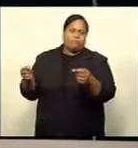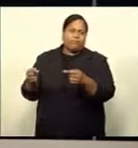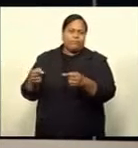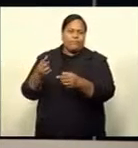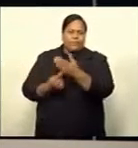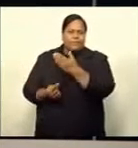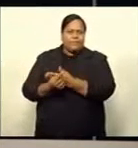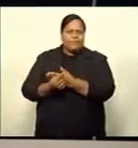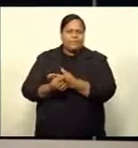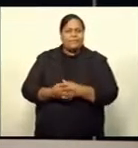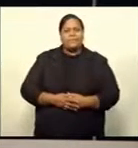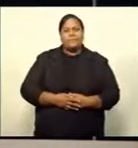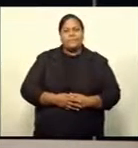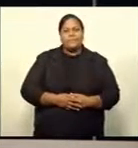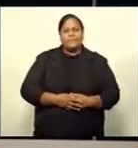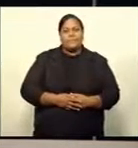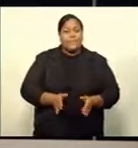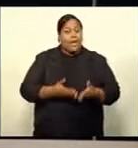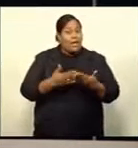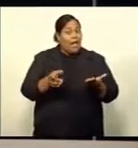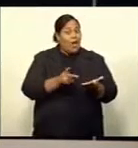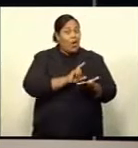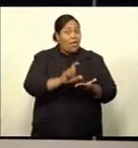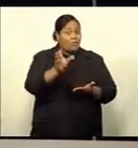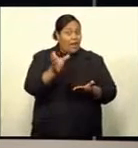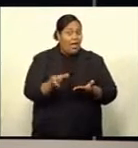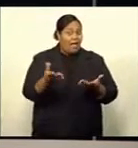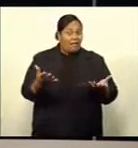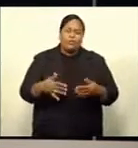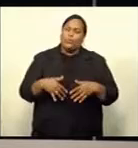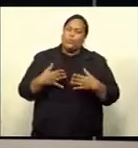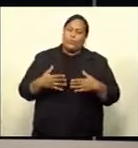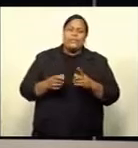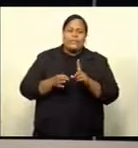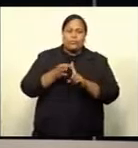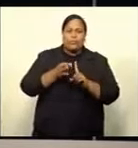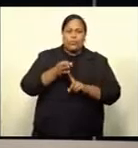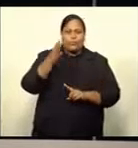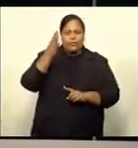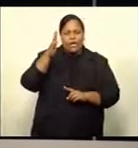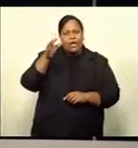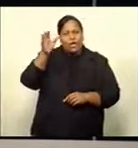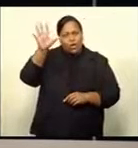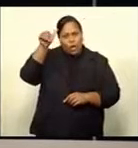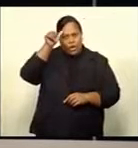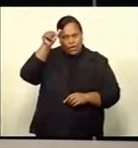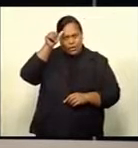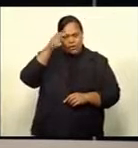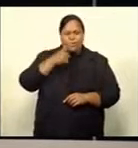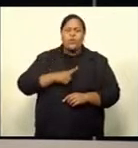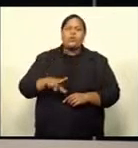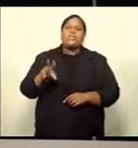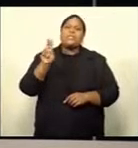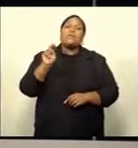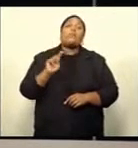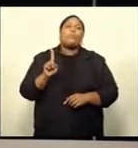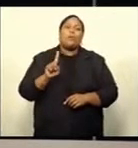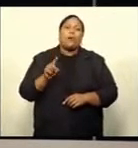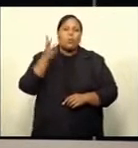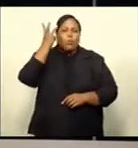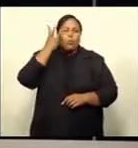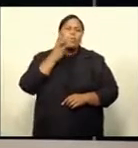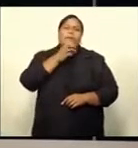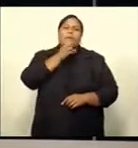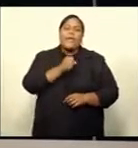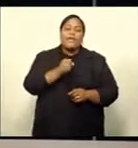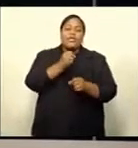Counselors will now be able to upskill themselves and be guided by a newly launched gender-based counselor training package. The package